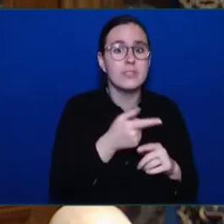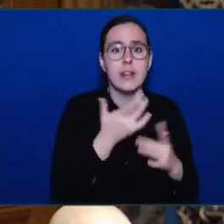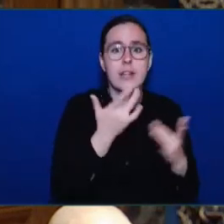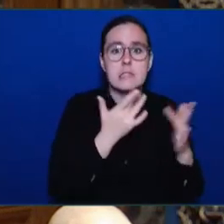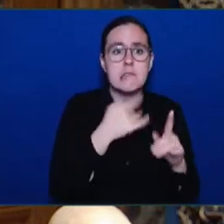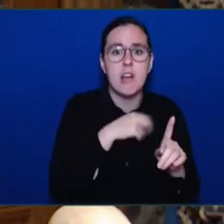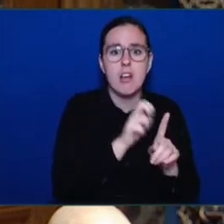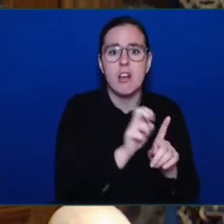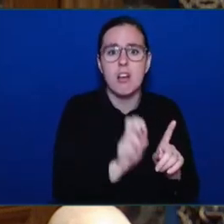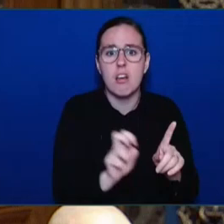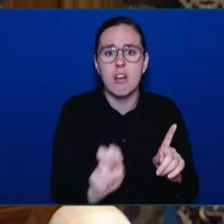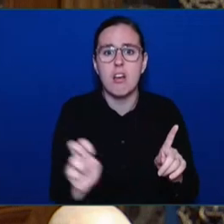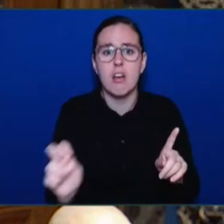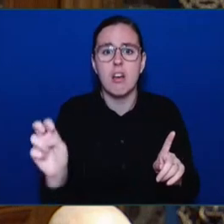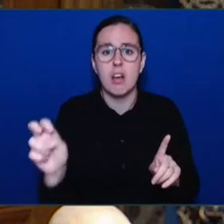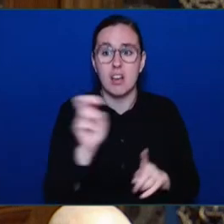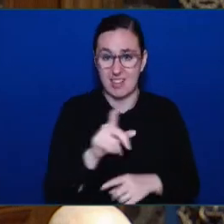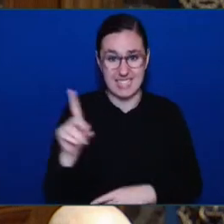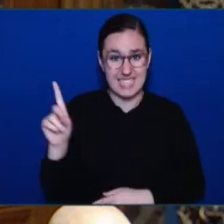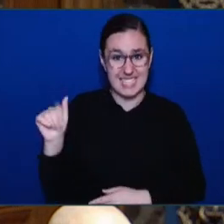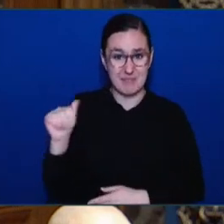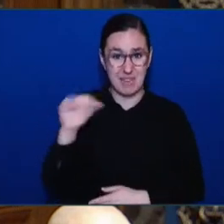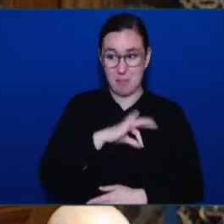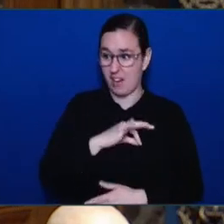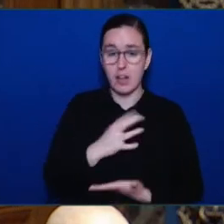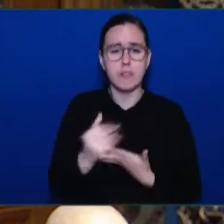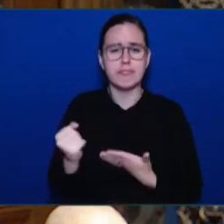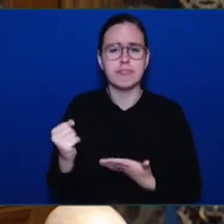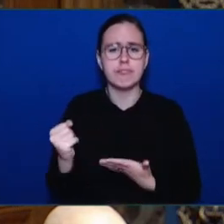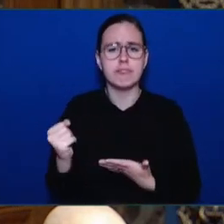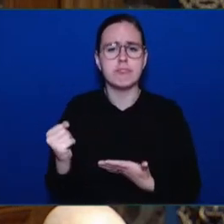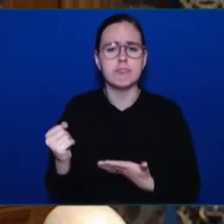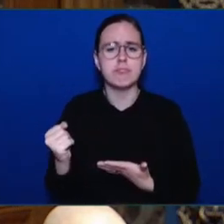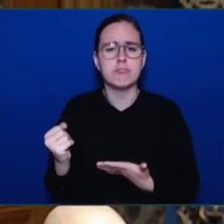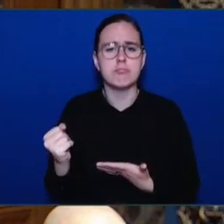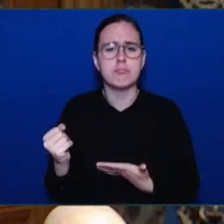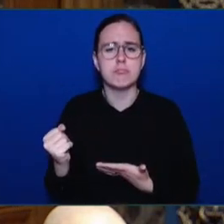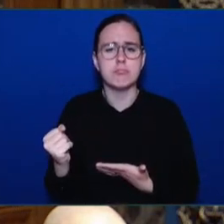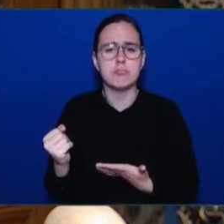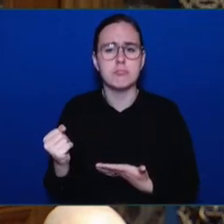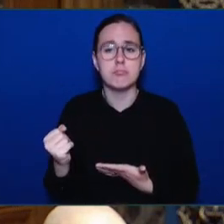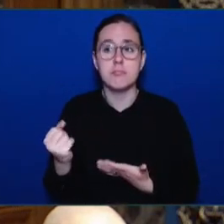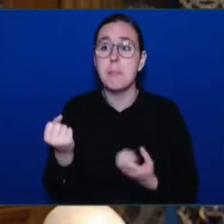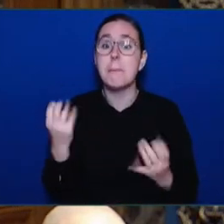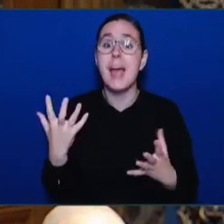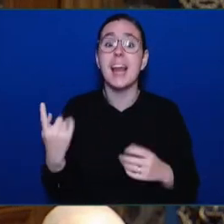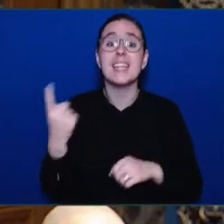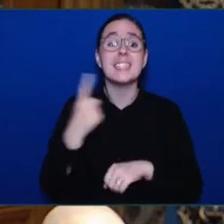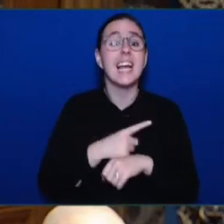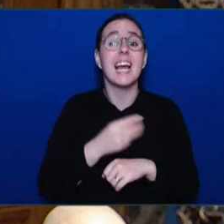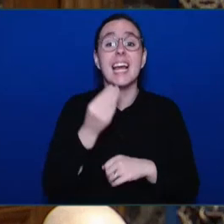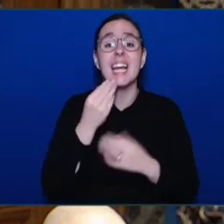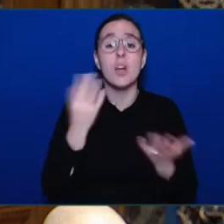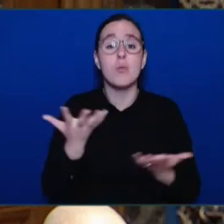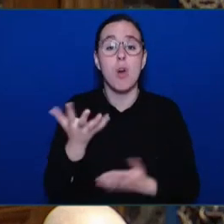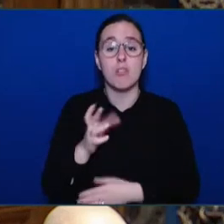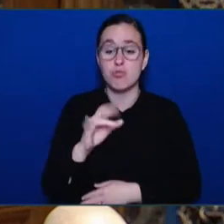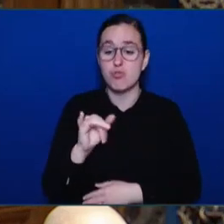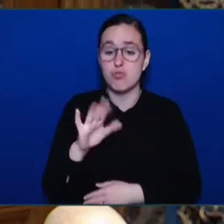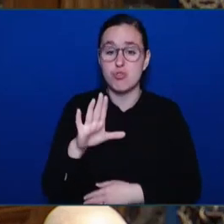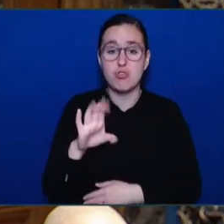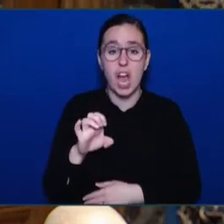went for days eating only rice because she could not afford groceries or access local food banks.